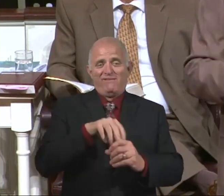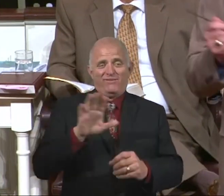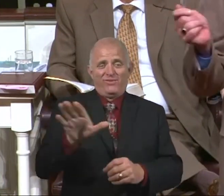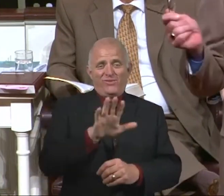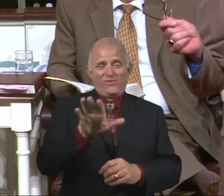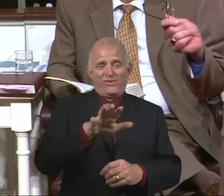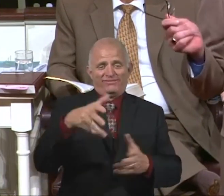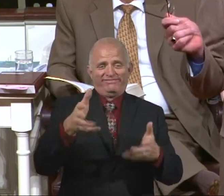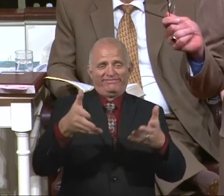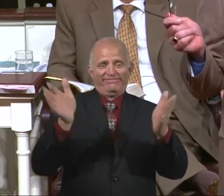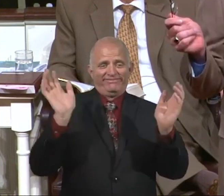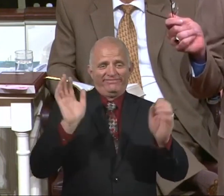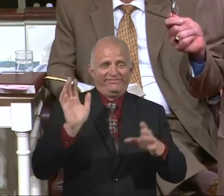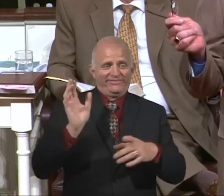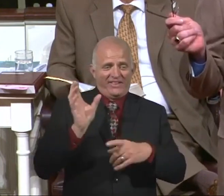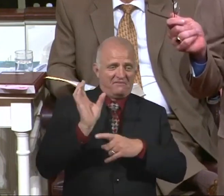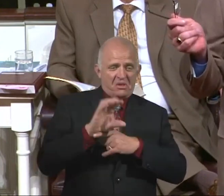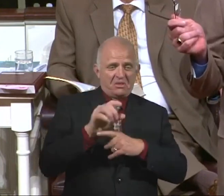It's not going to work.